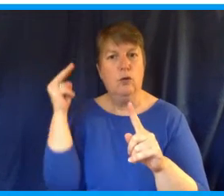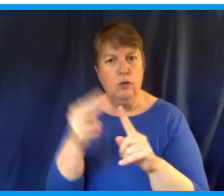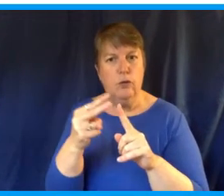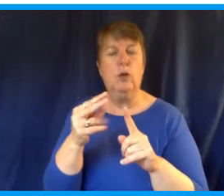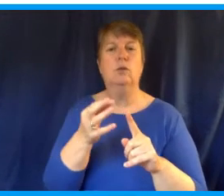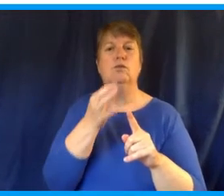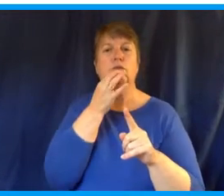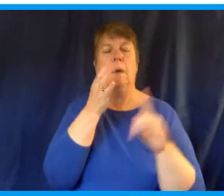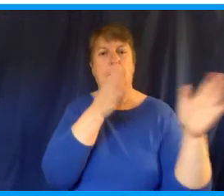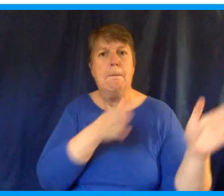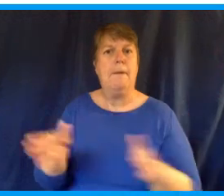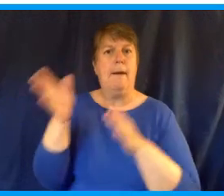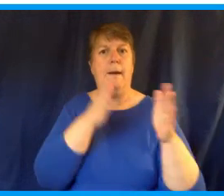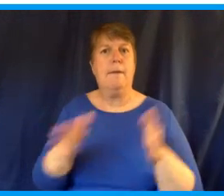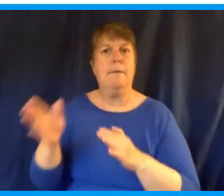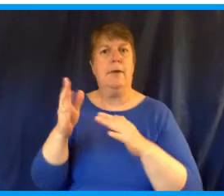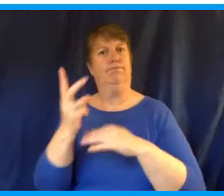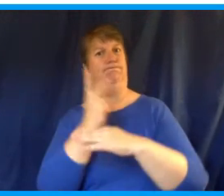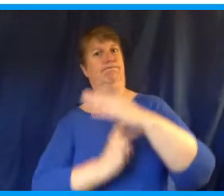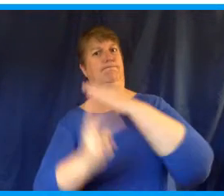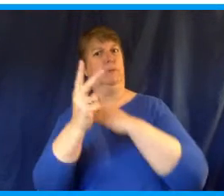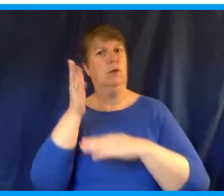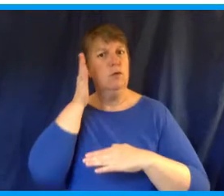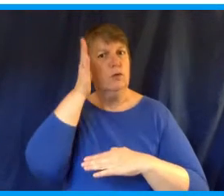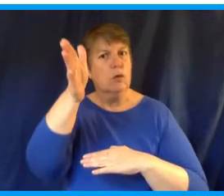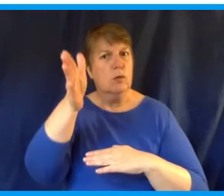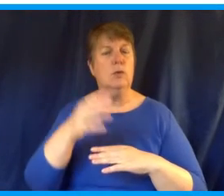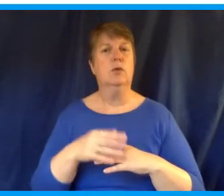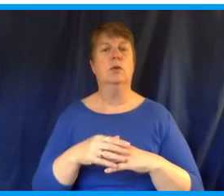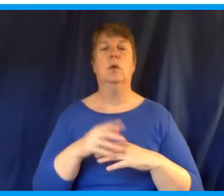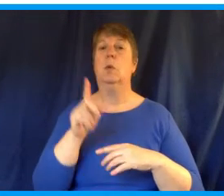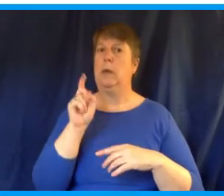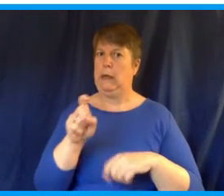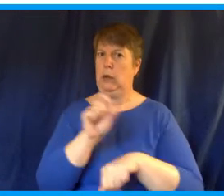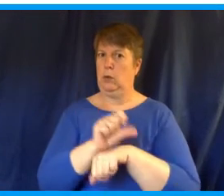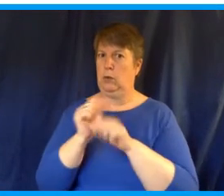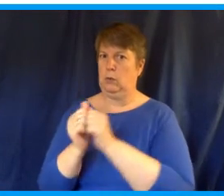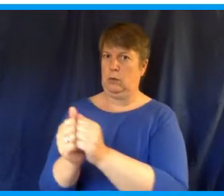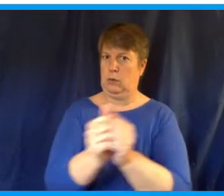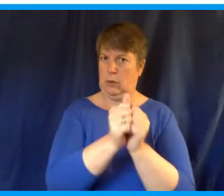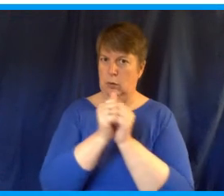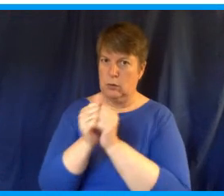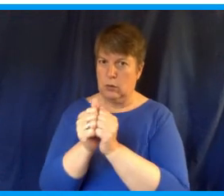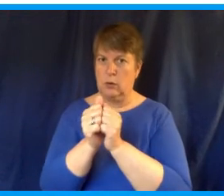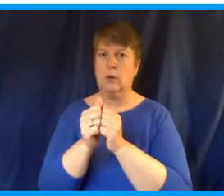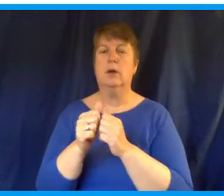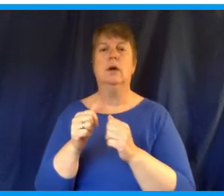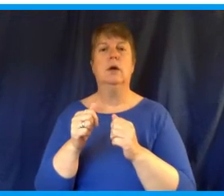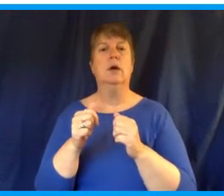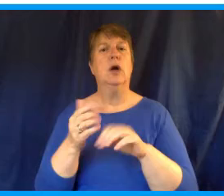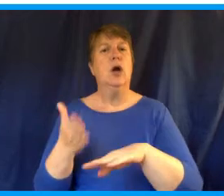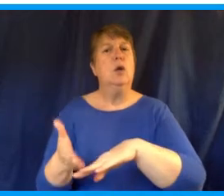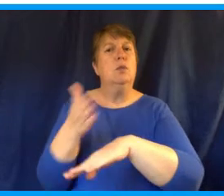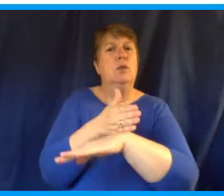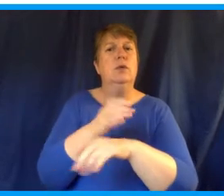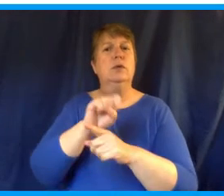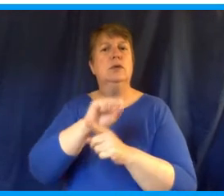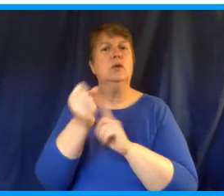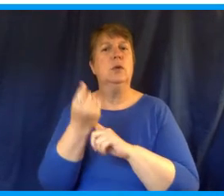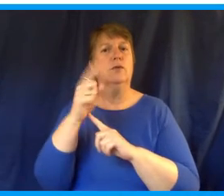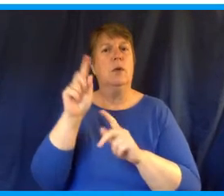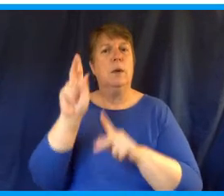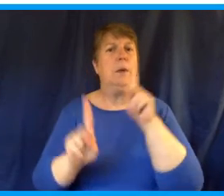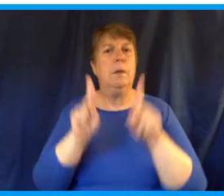forward-looking agenda. We need to come together and expand middle-class opportunity, make sure our economy